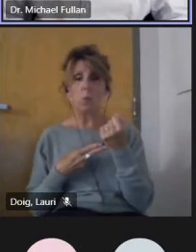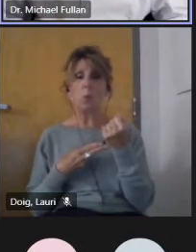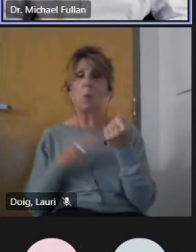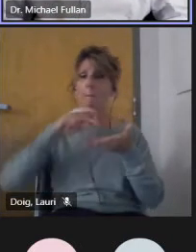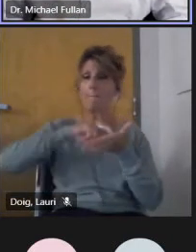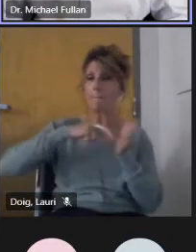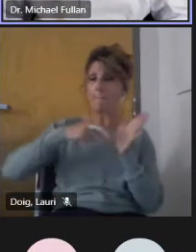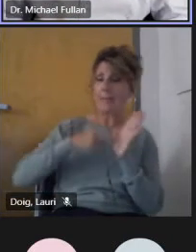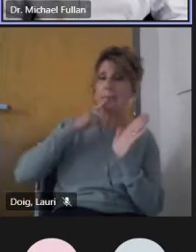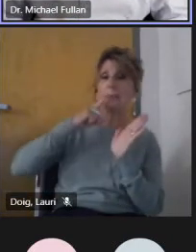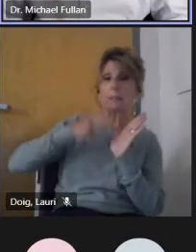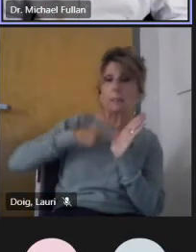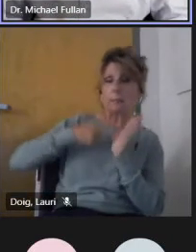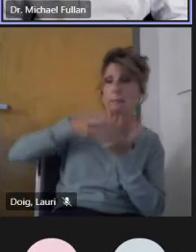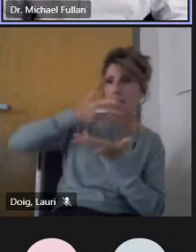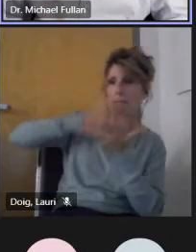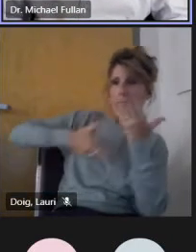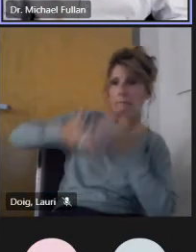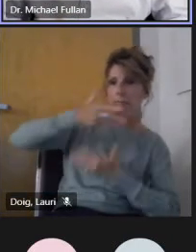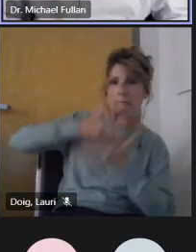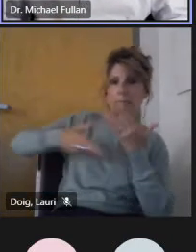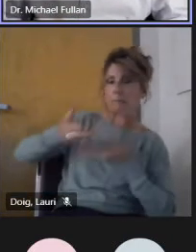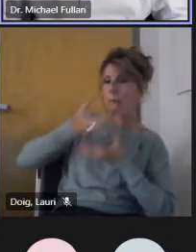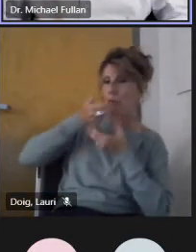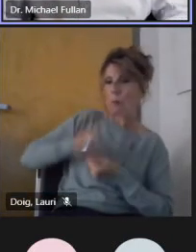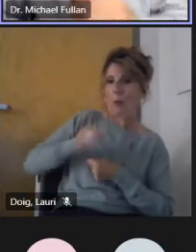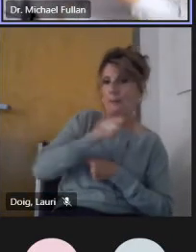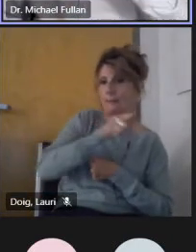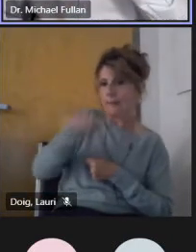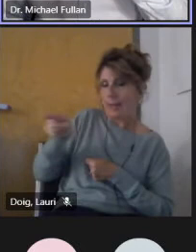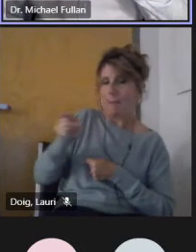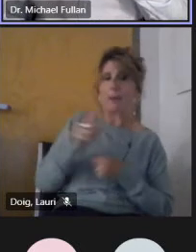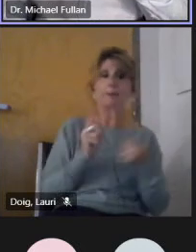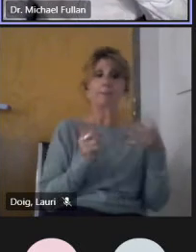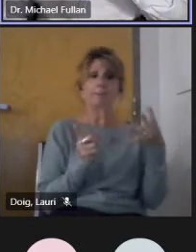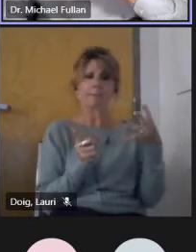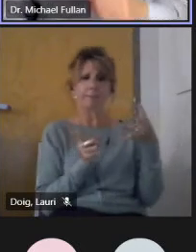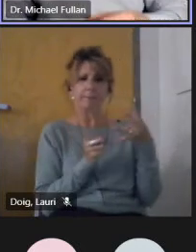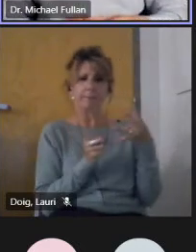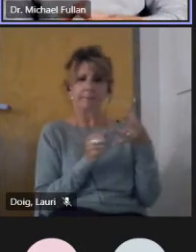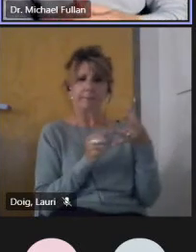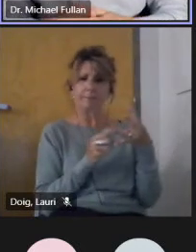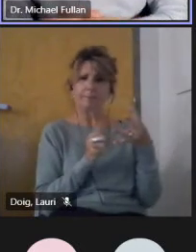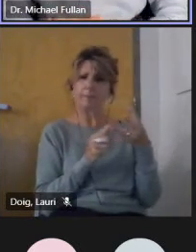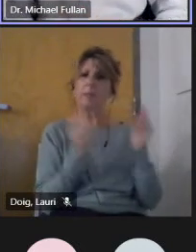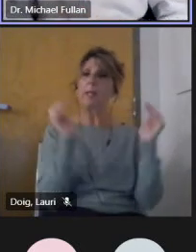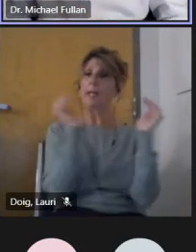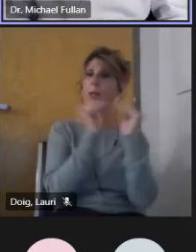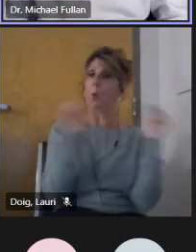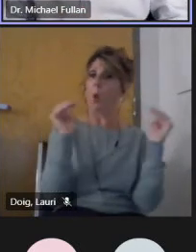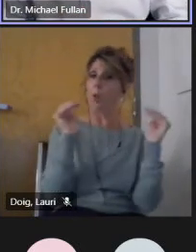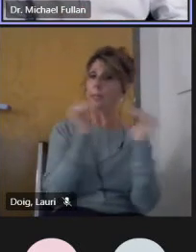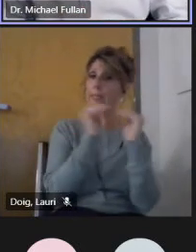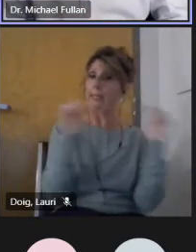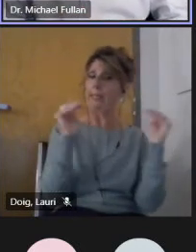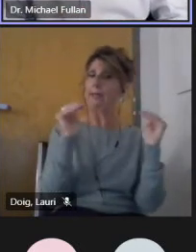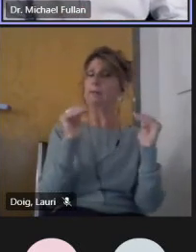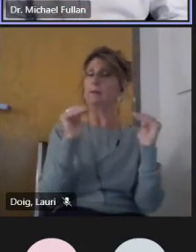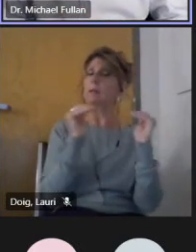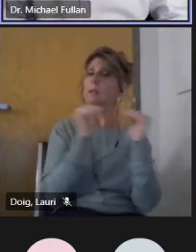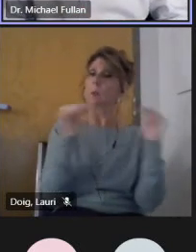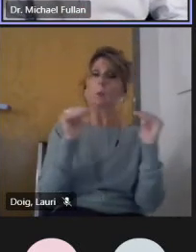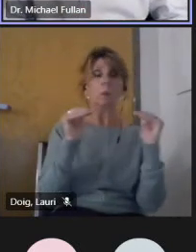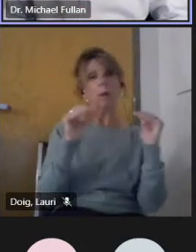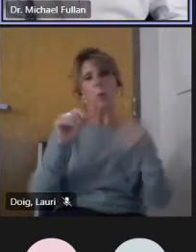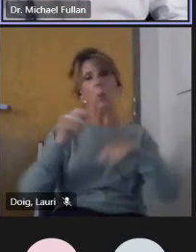And then equality investments, we don't have time to kind of wander over into that other than I want to recommend to you. There are